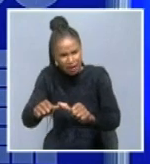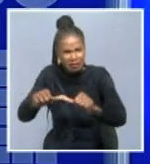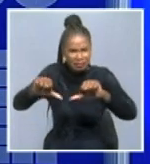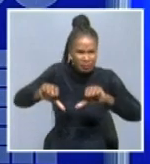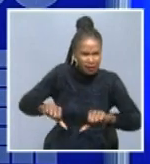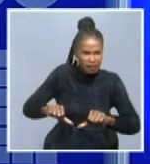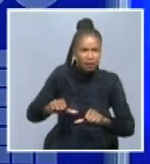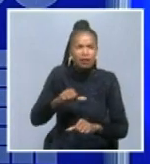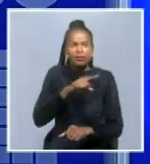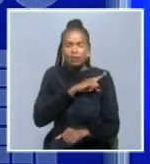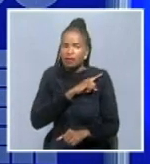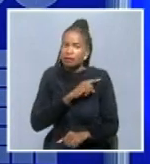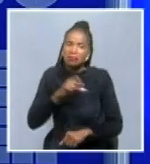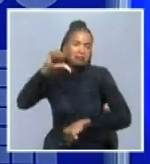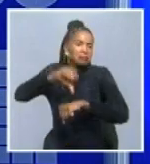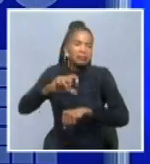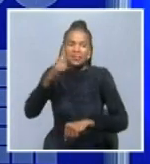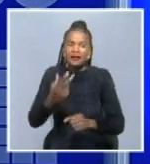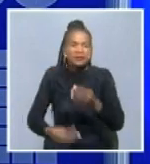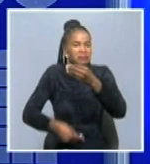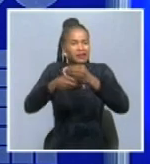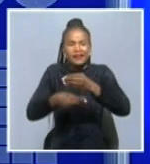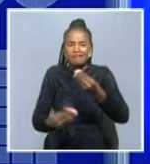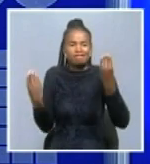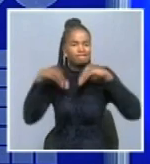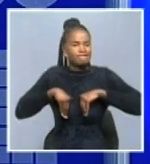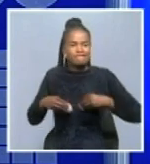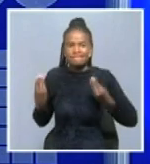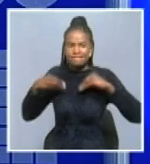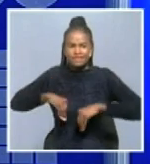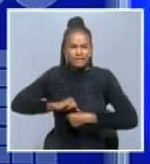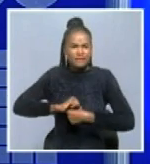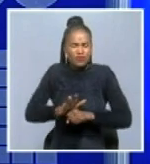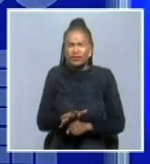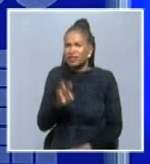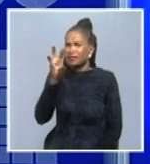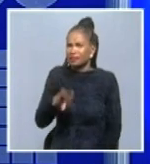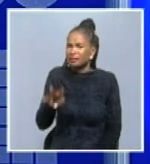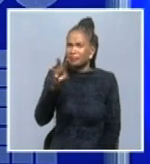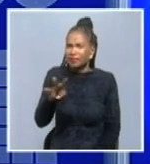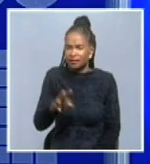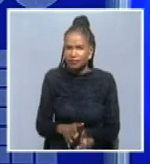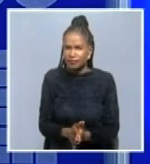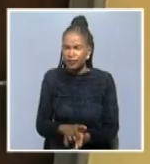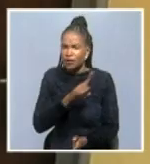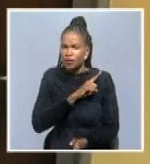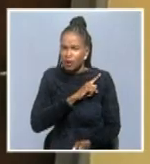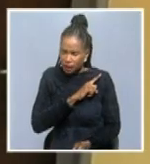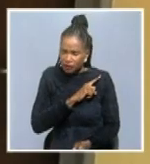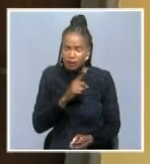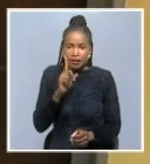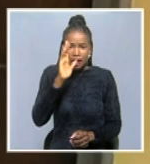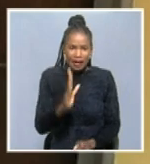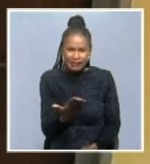an increase in cases recorded in Welfast Bay. Yes. The rationale behind this